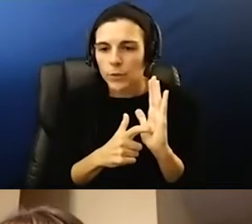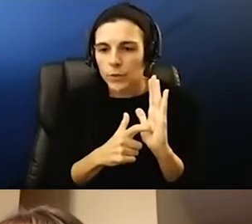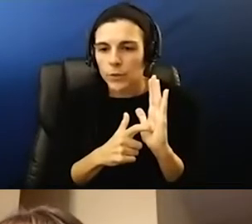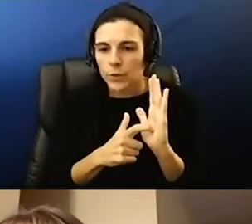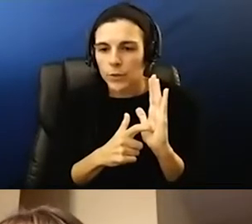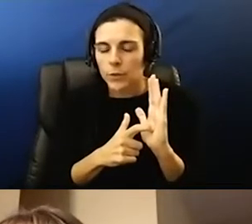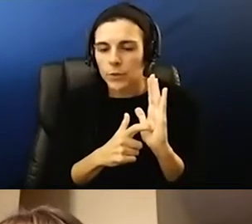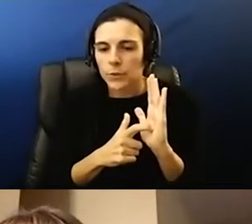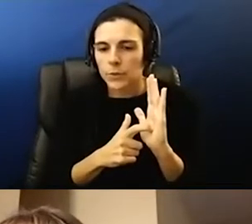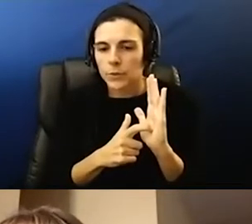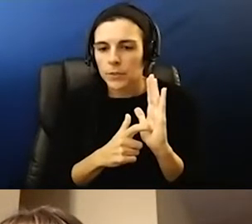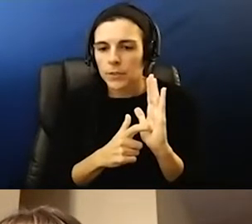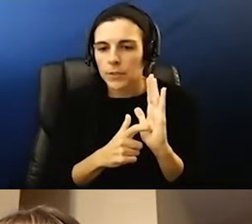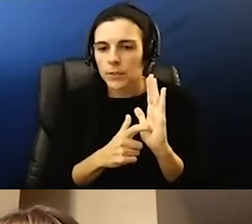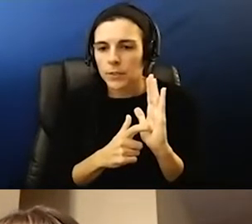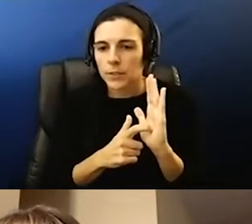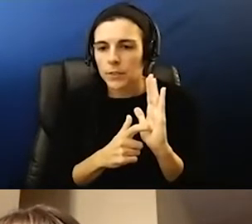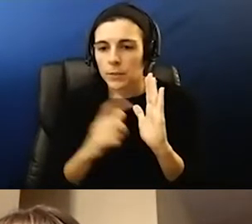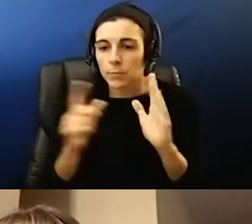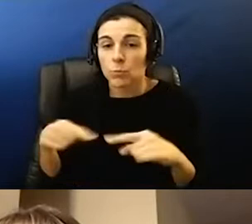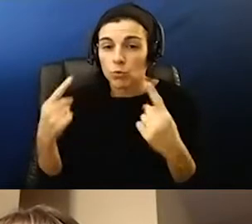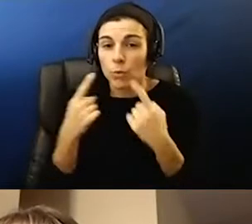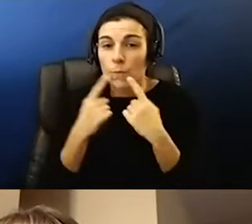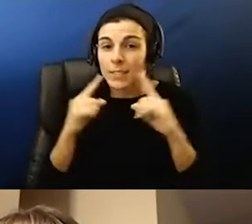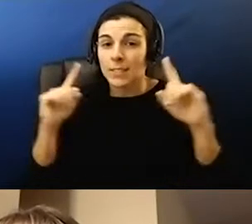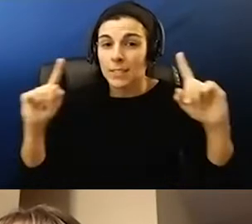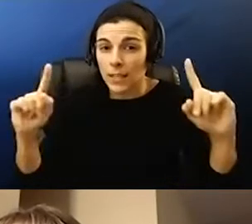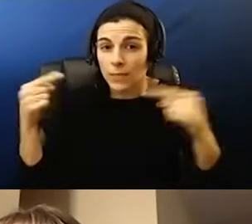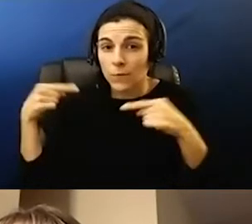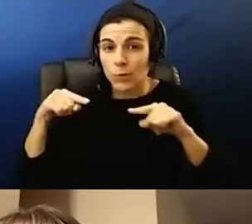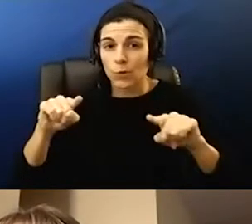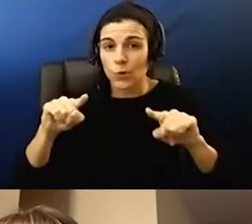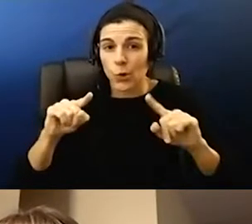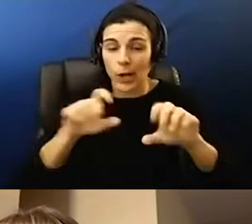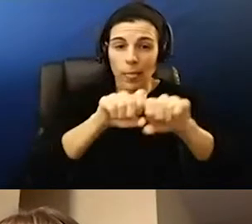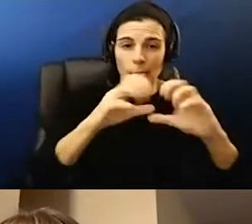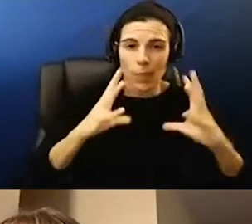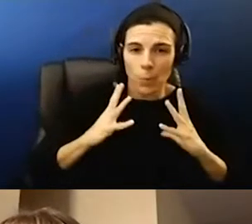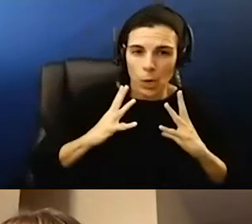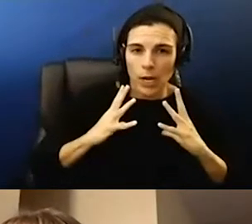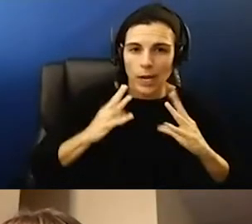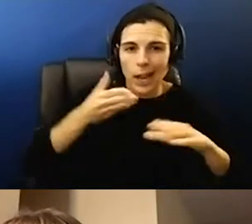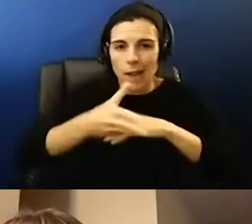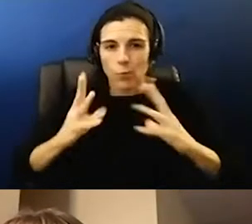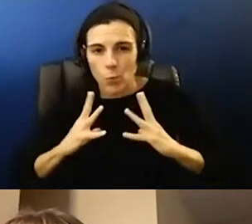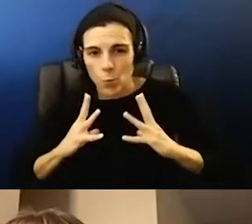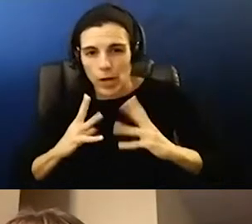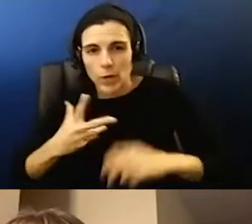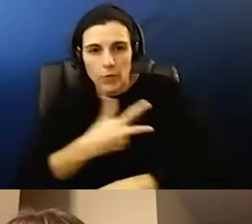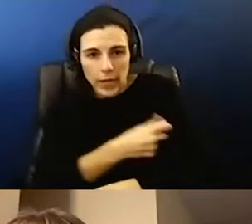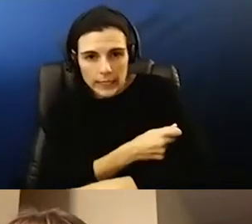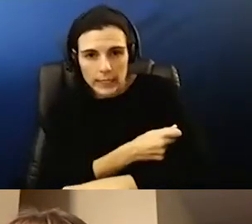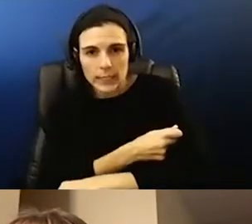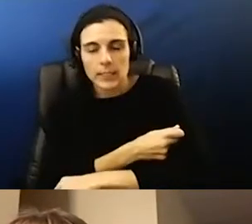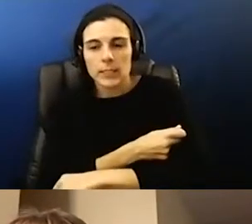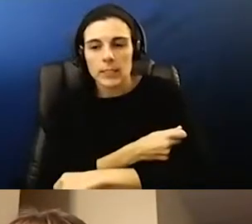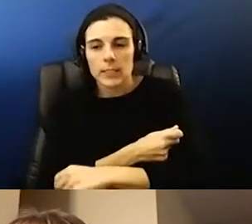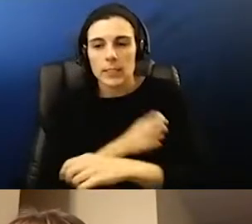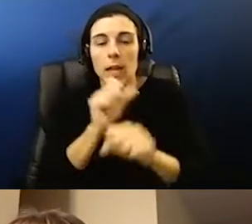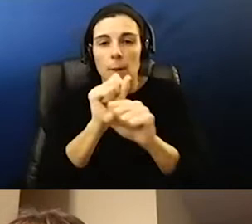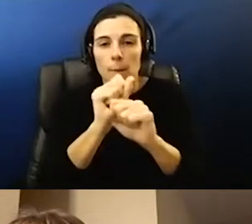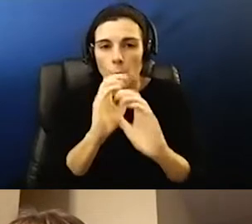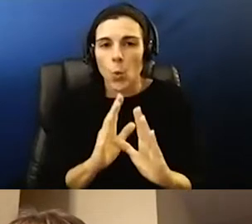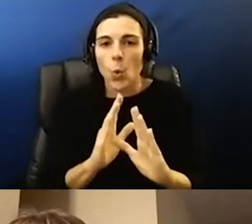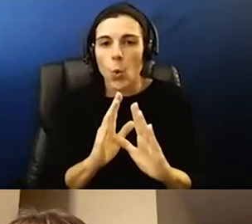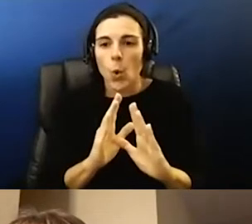successful effort, guess, during the break and after the break, to vaccinate our employees